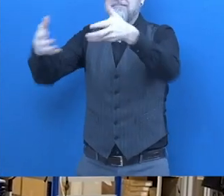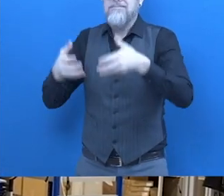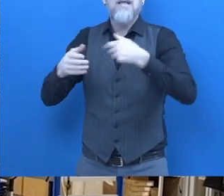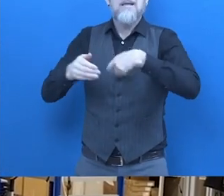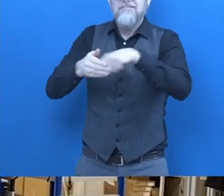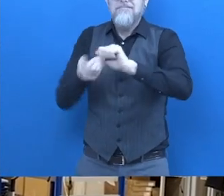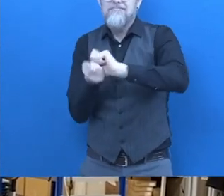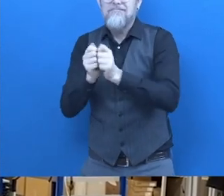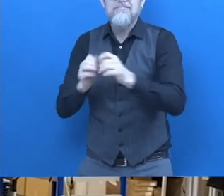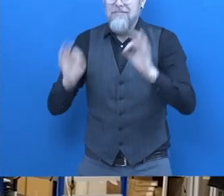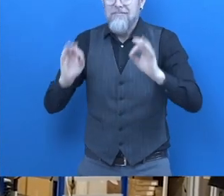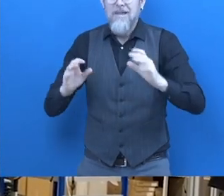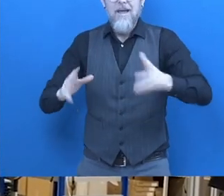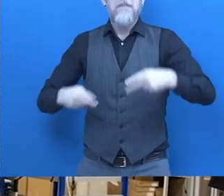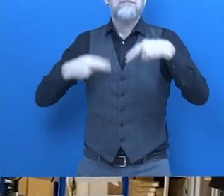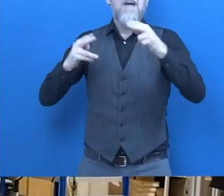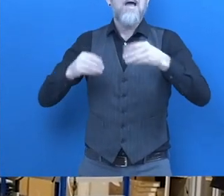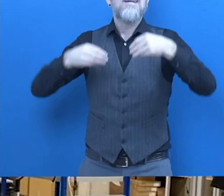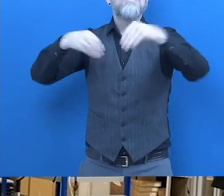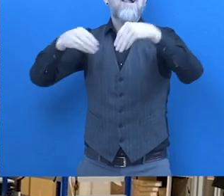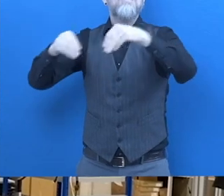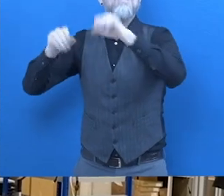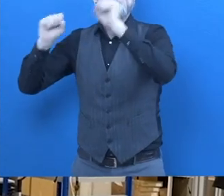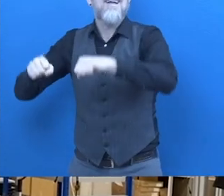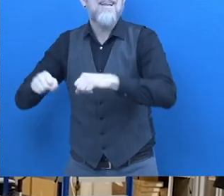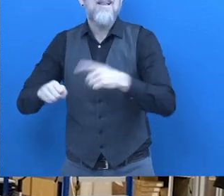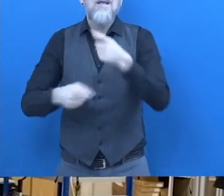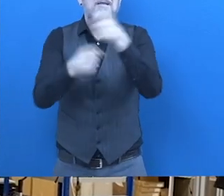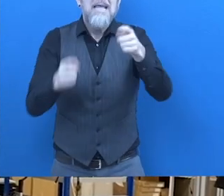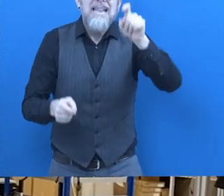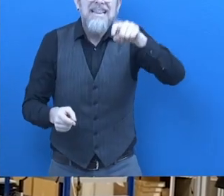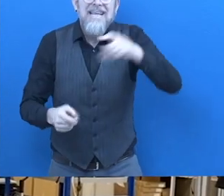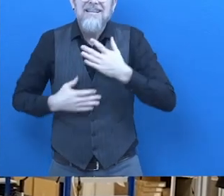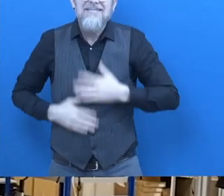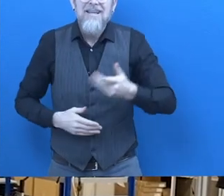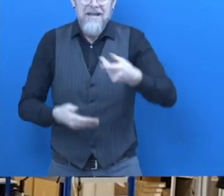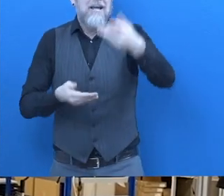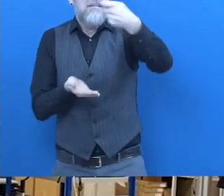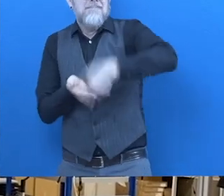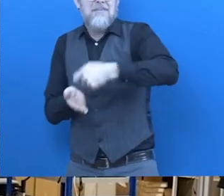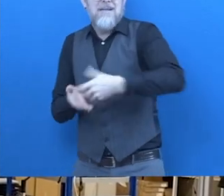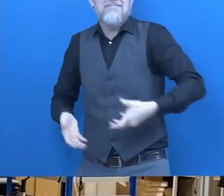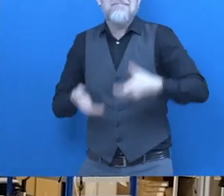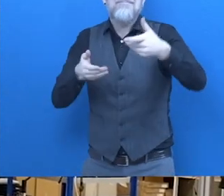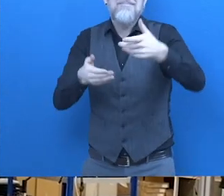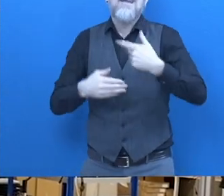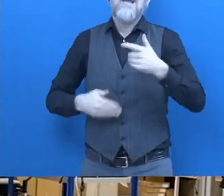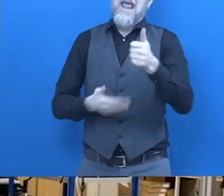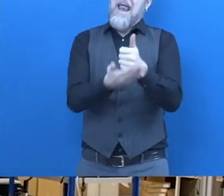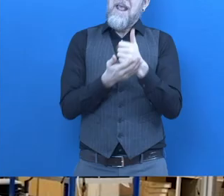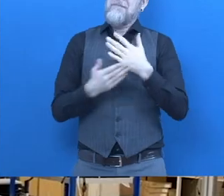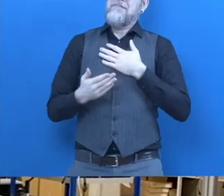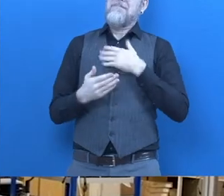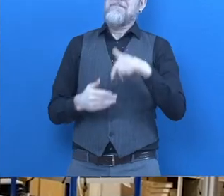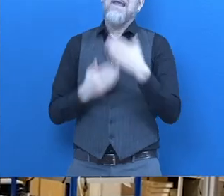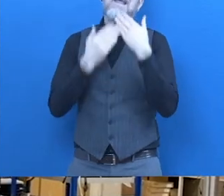the future. These devices are still far from obsolete and is a pleasure with the whole AFB team to give these devices a new life. And